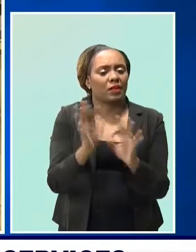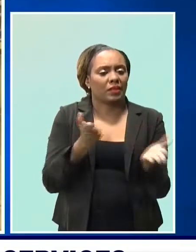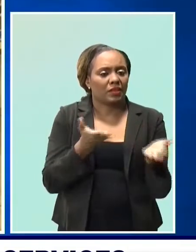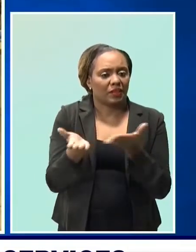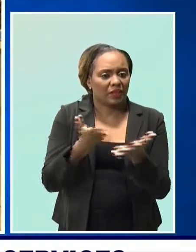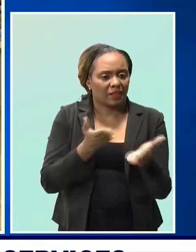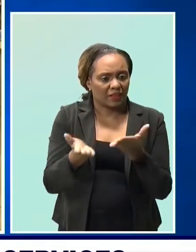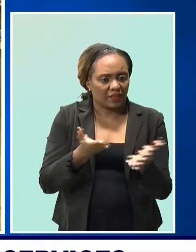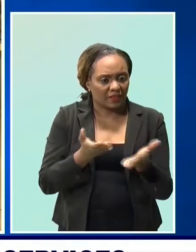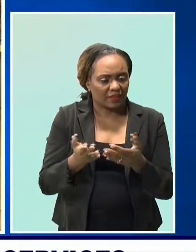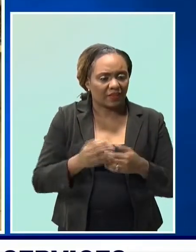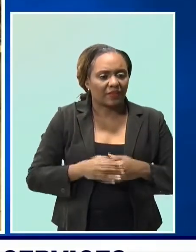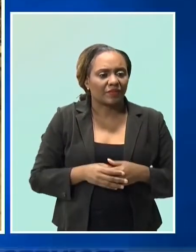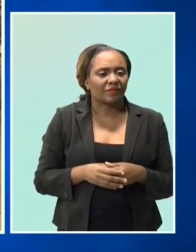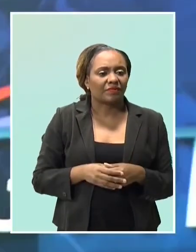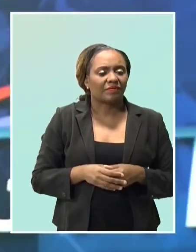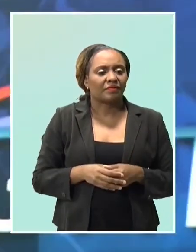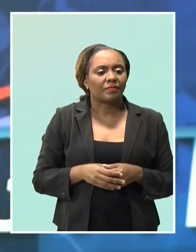CBC News.